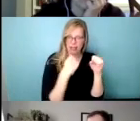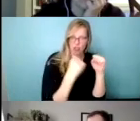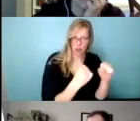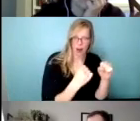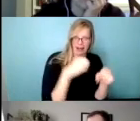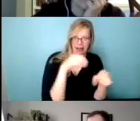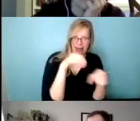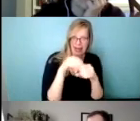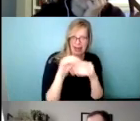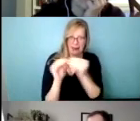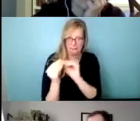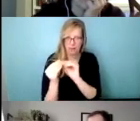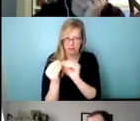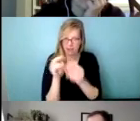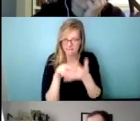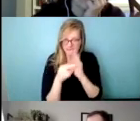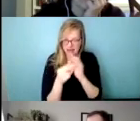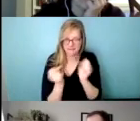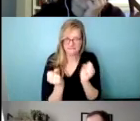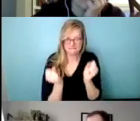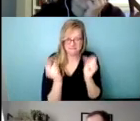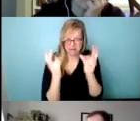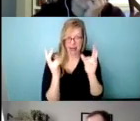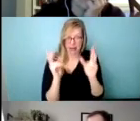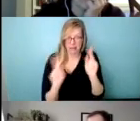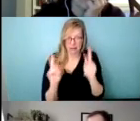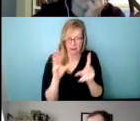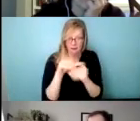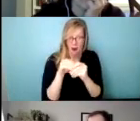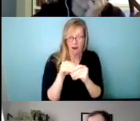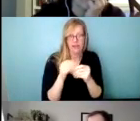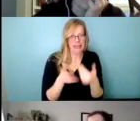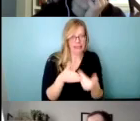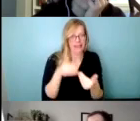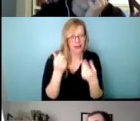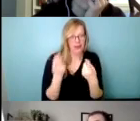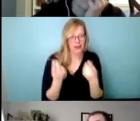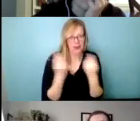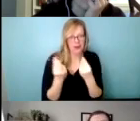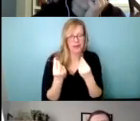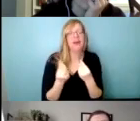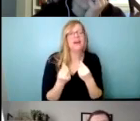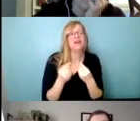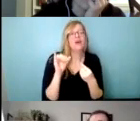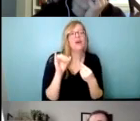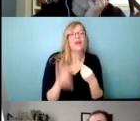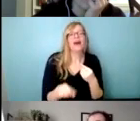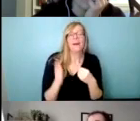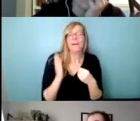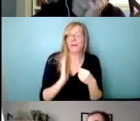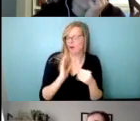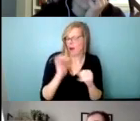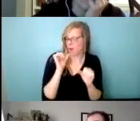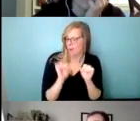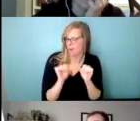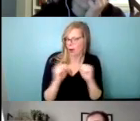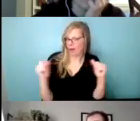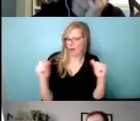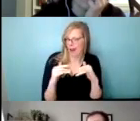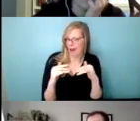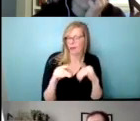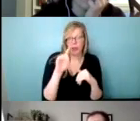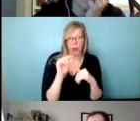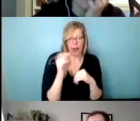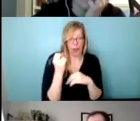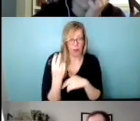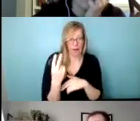Um, I stumbled into doing public policy work kind of accidentally. It was actually at this very event at the gathering back, uh, 2012 when I attended this